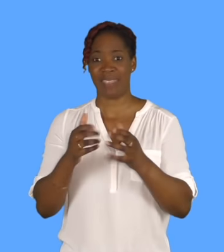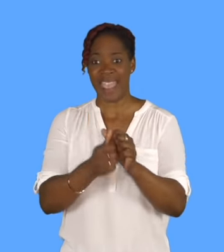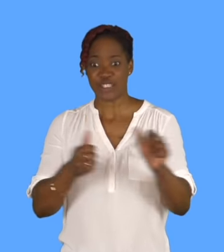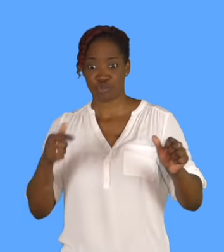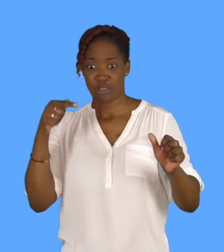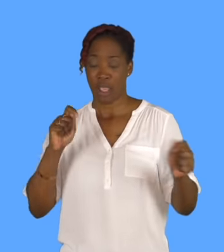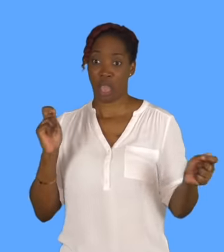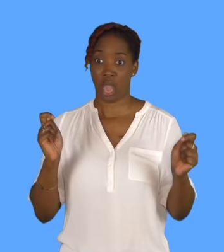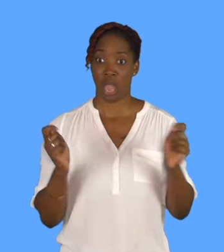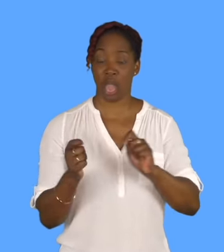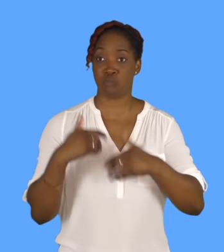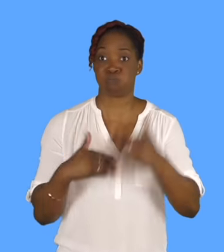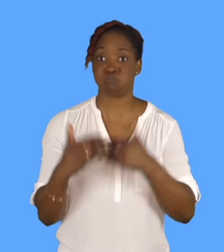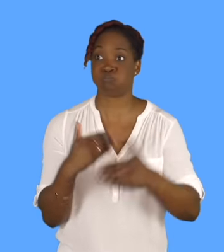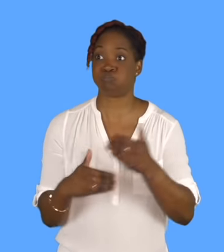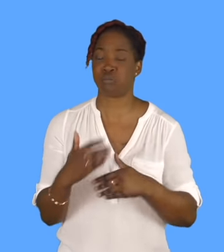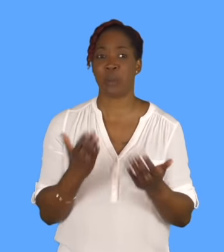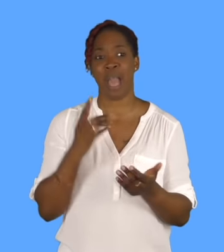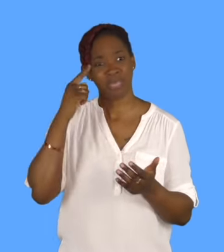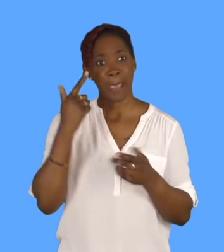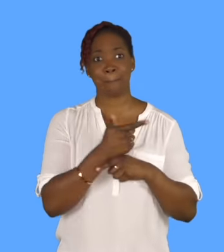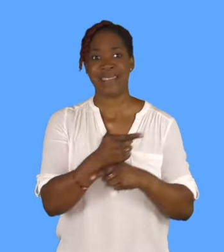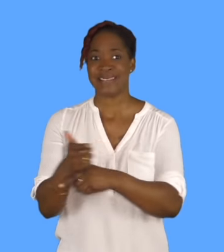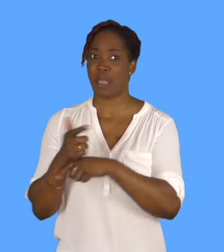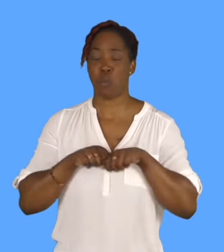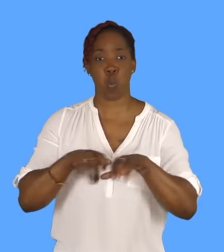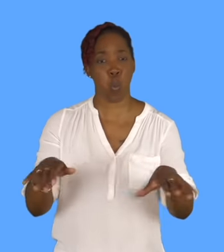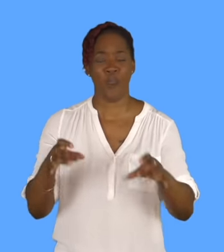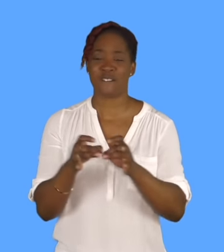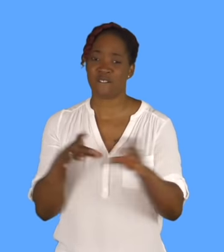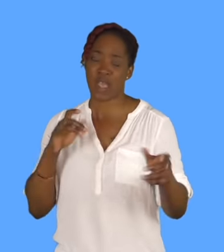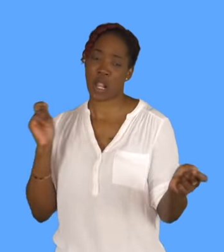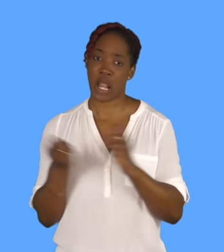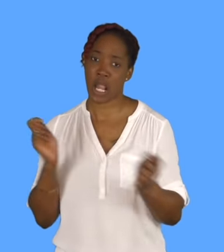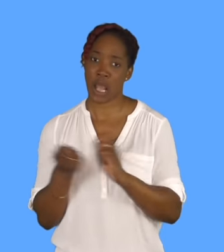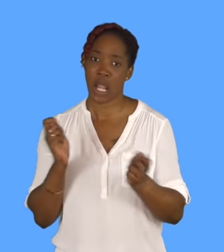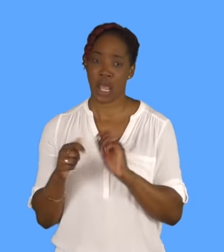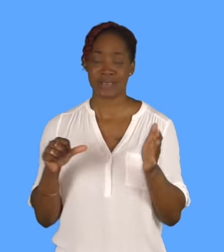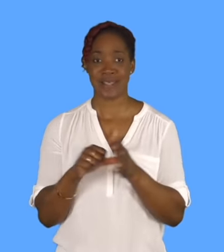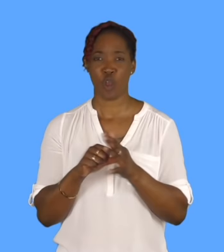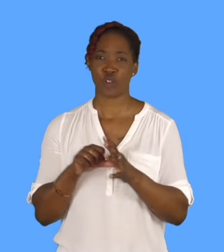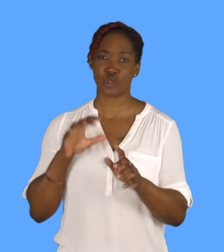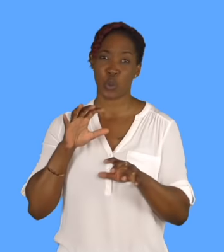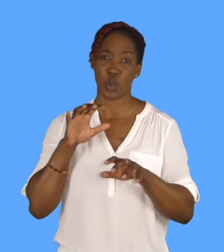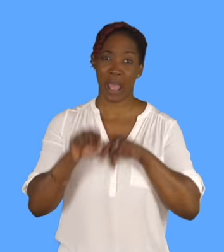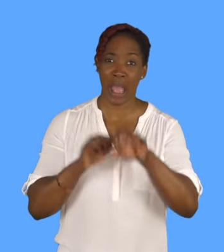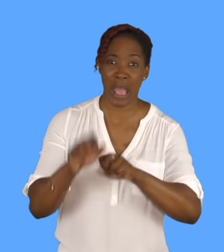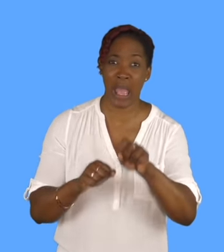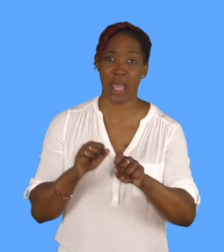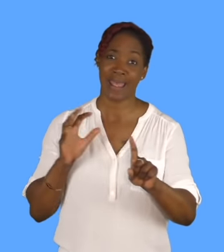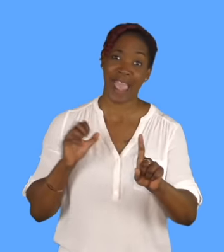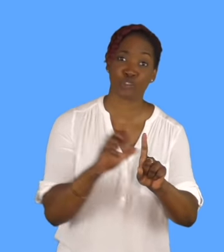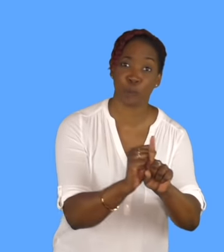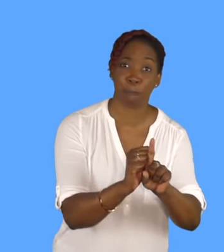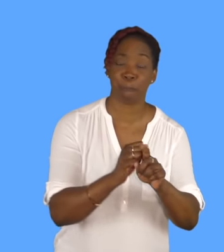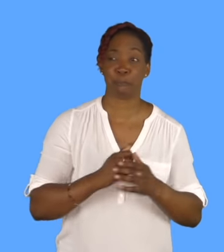so fast. You know mean? It's just, to keep up with it, it must be difficult for you. I mean, to be honest with you, Bombay, Mumbai, Bombay,